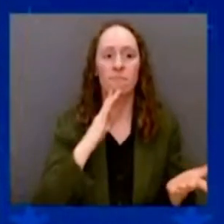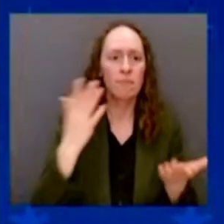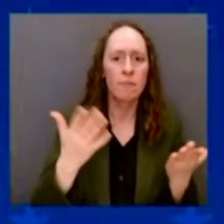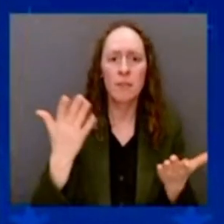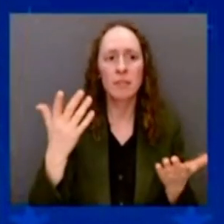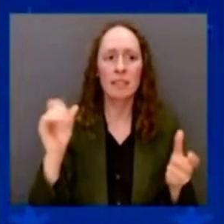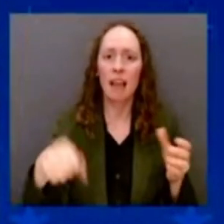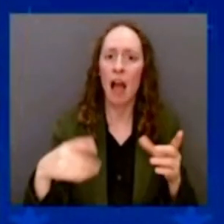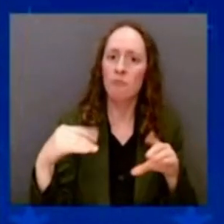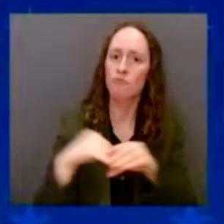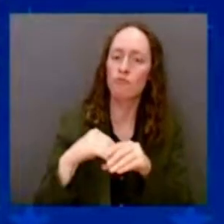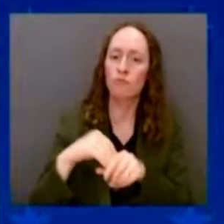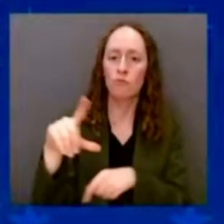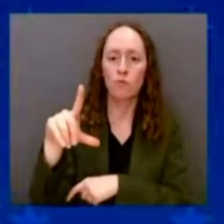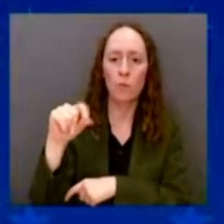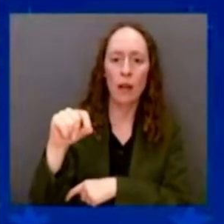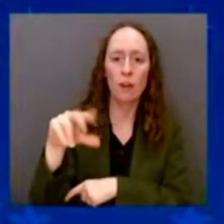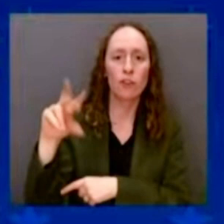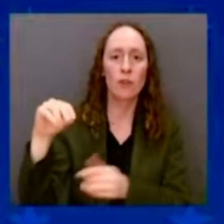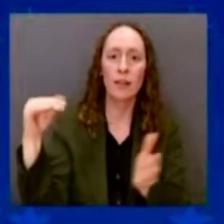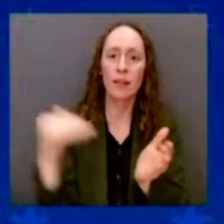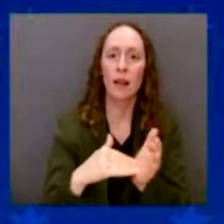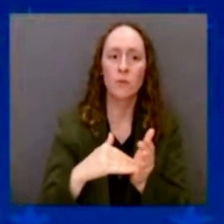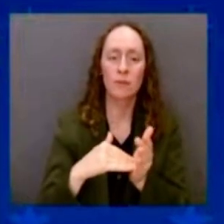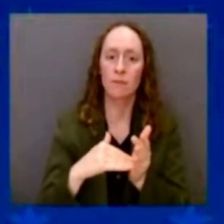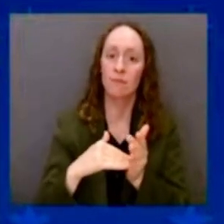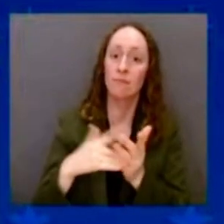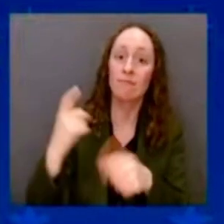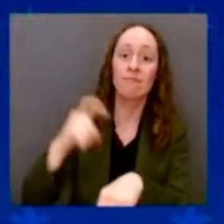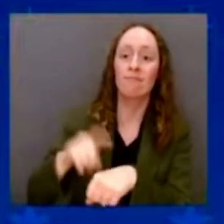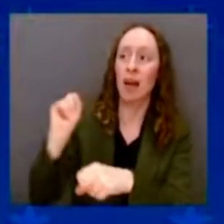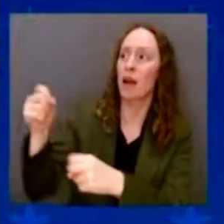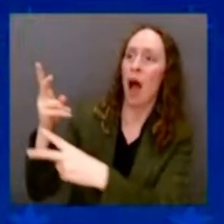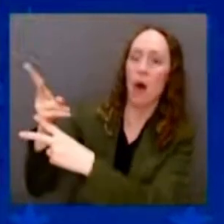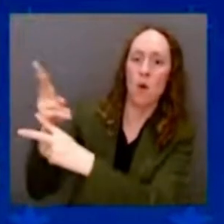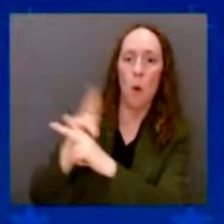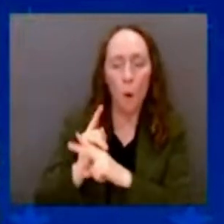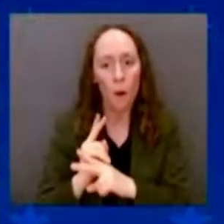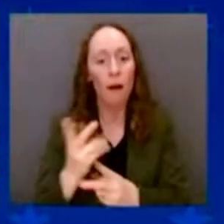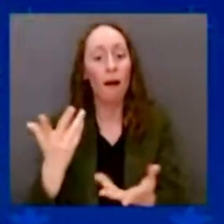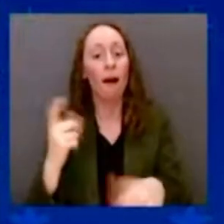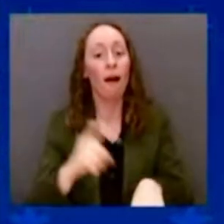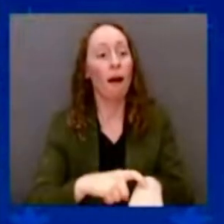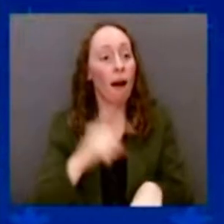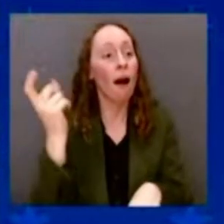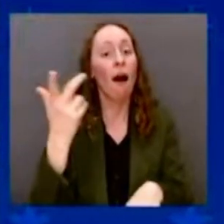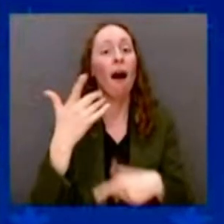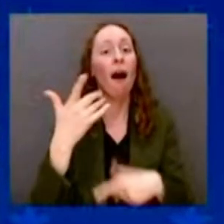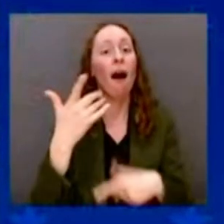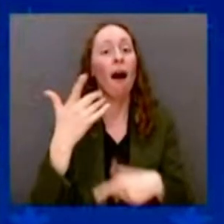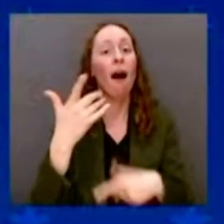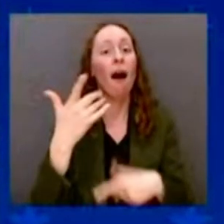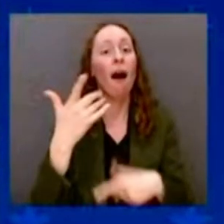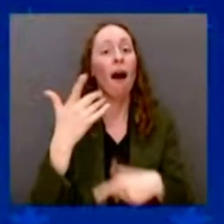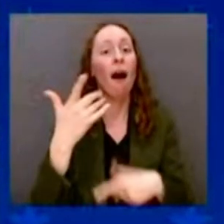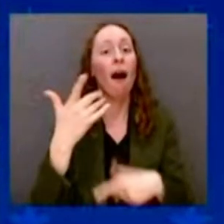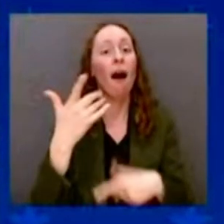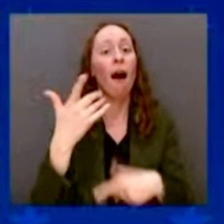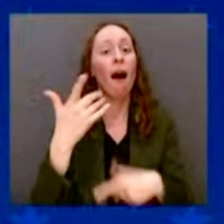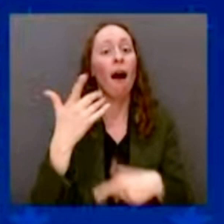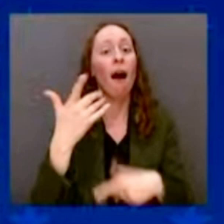borrow against it to do a lot of things. And so, folks, look — MAGA Republicans are —